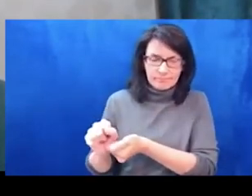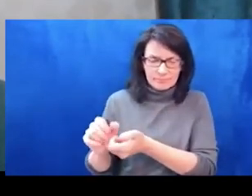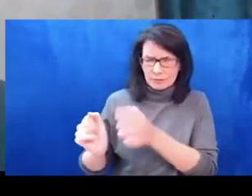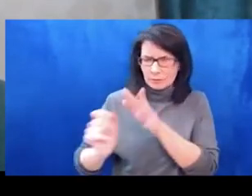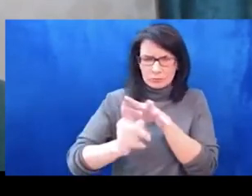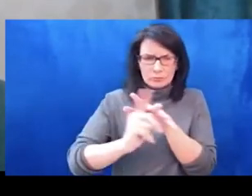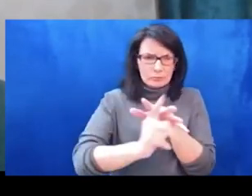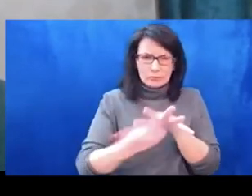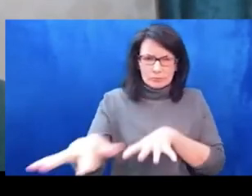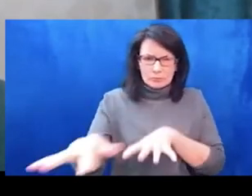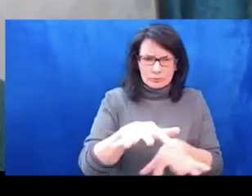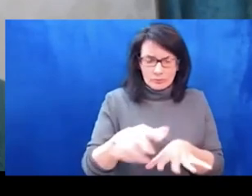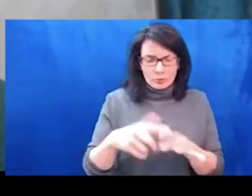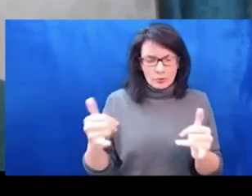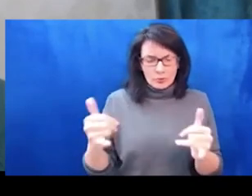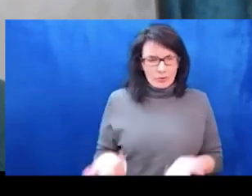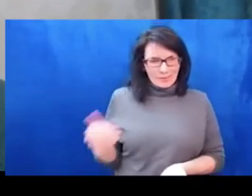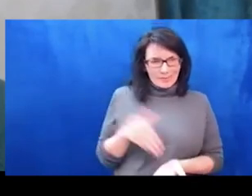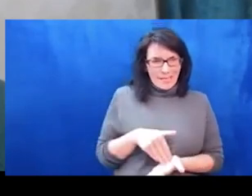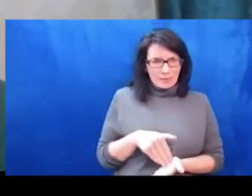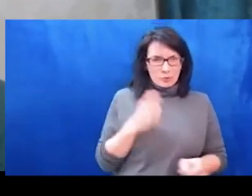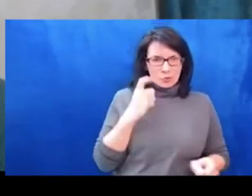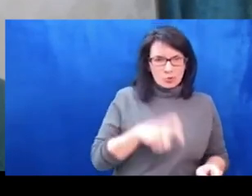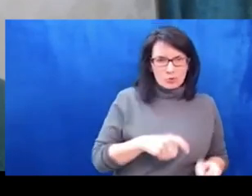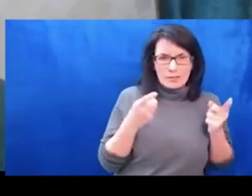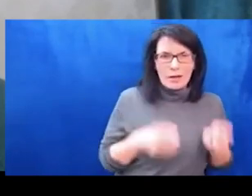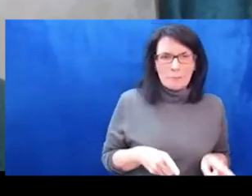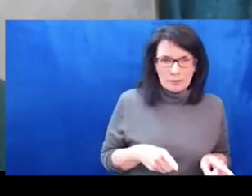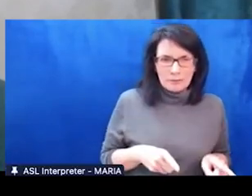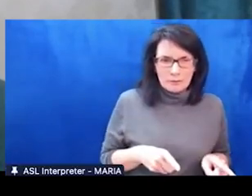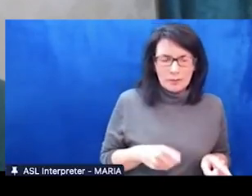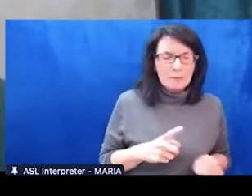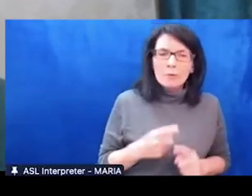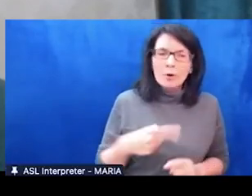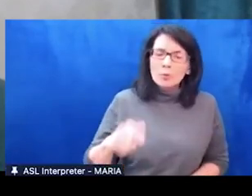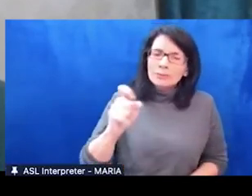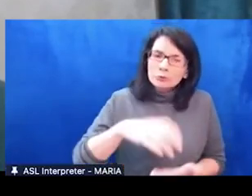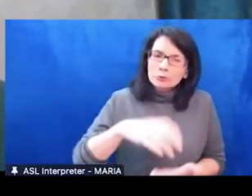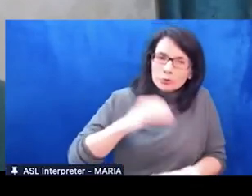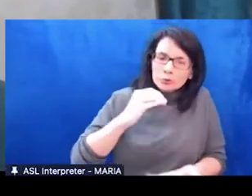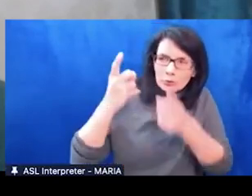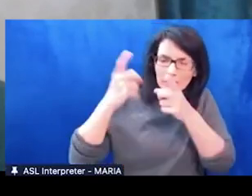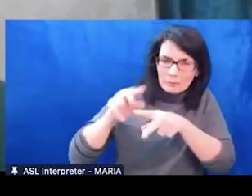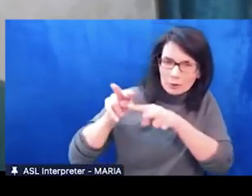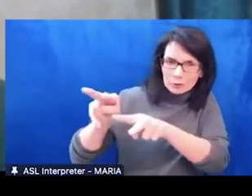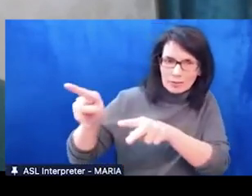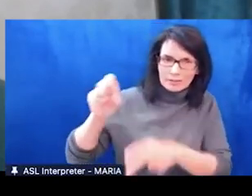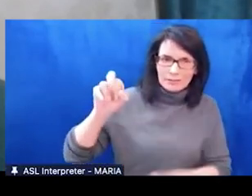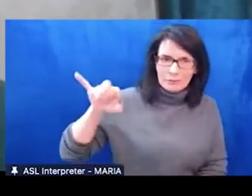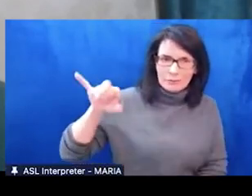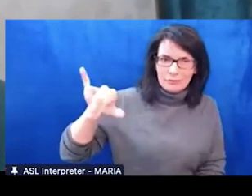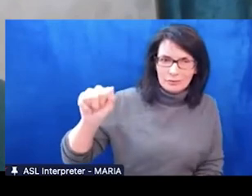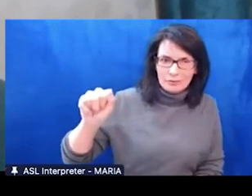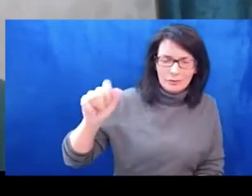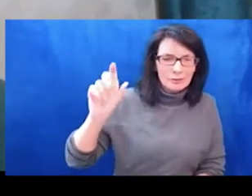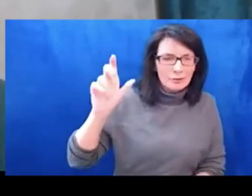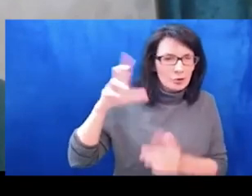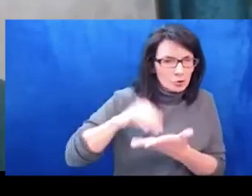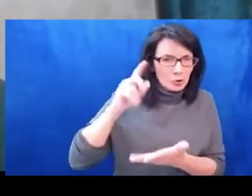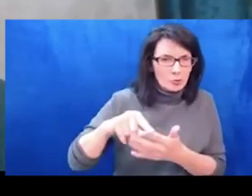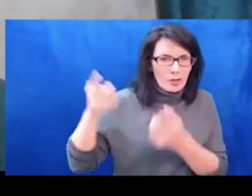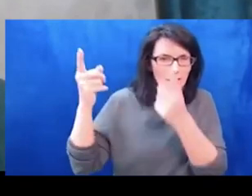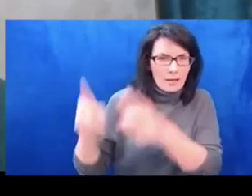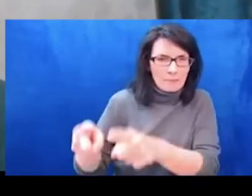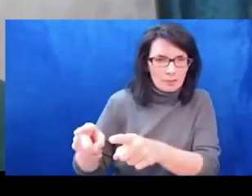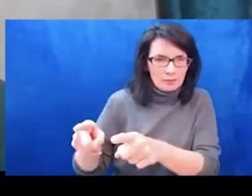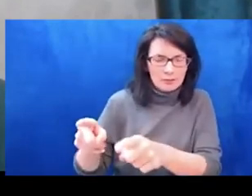brief comparison between the two context is the refugees and the narrative about refugees. The Russian military campaign in